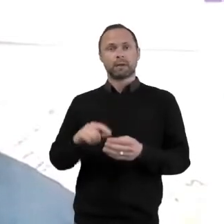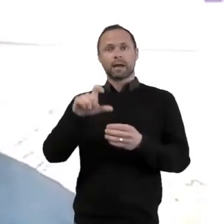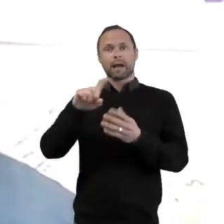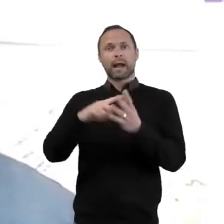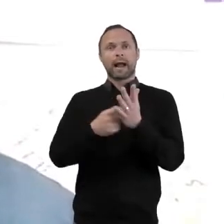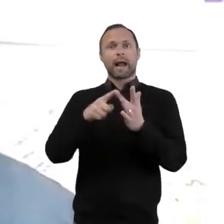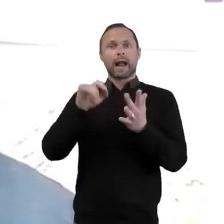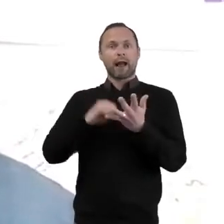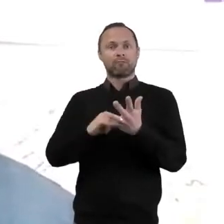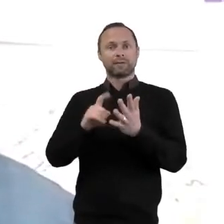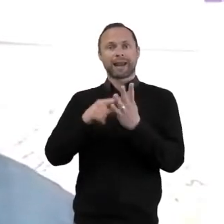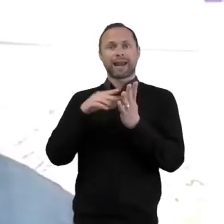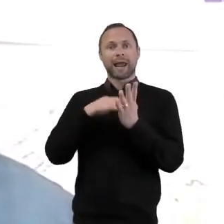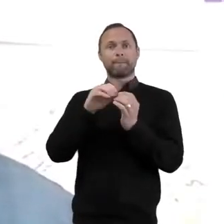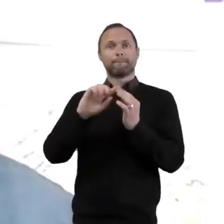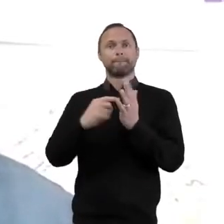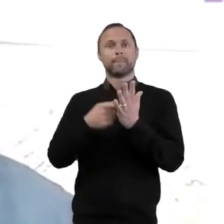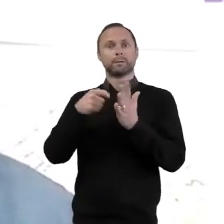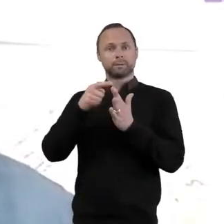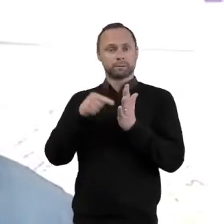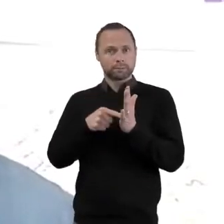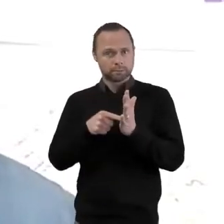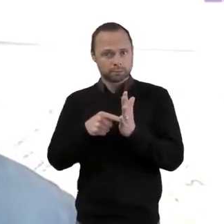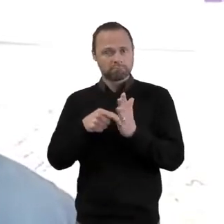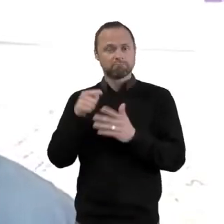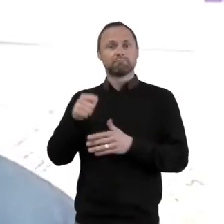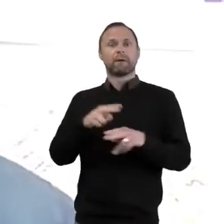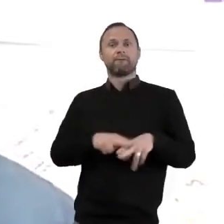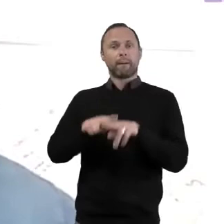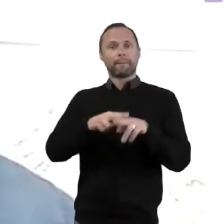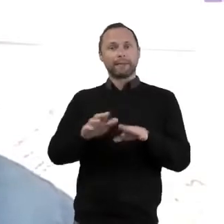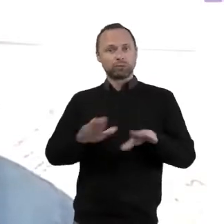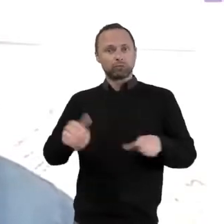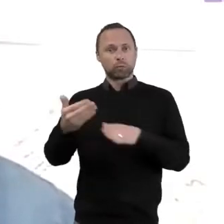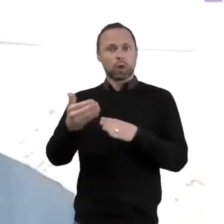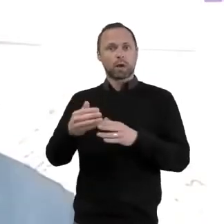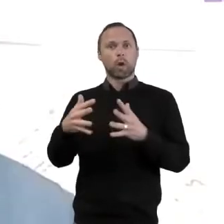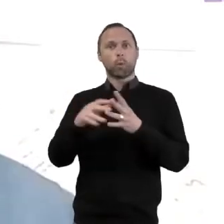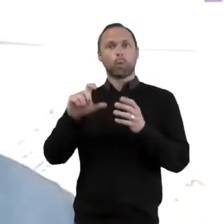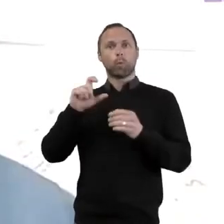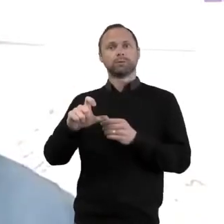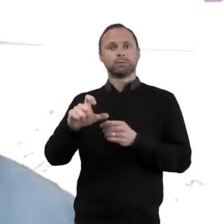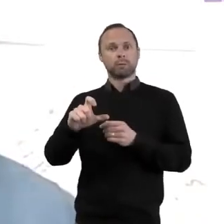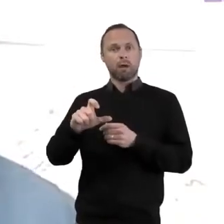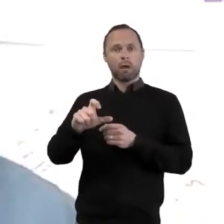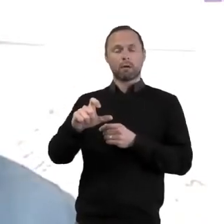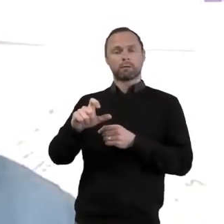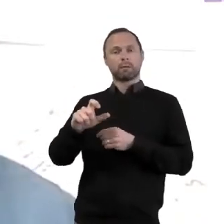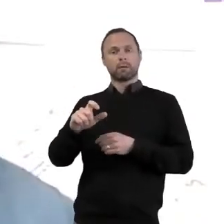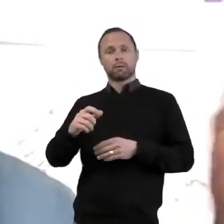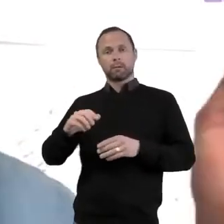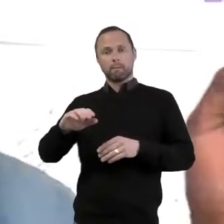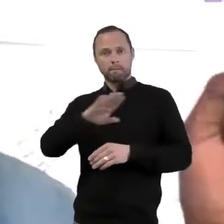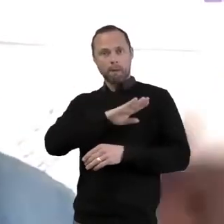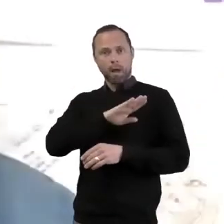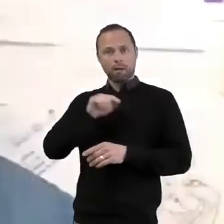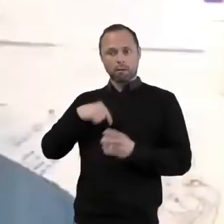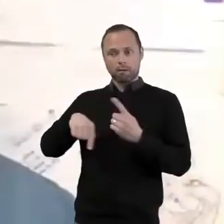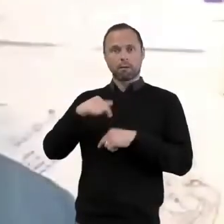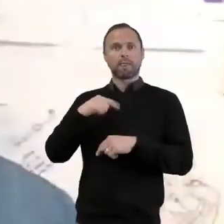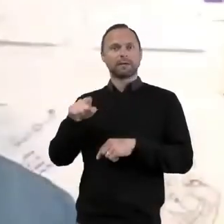children's worker at Worcester Park Baptist Church which is part of London Baptists.